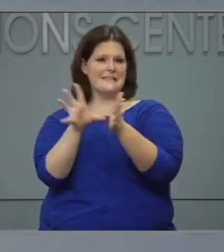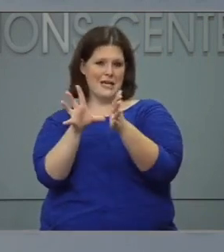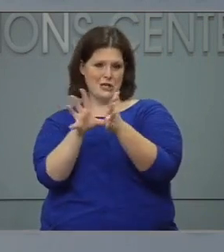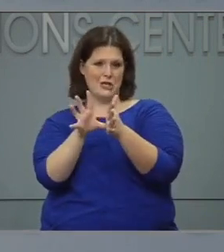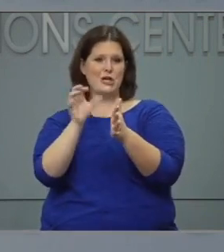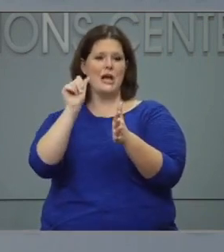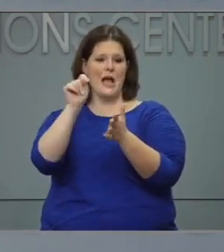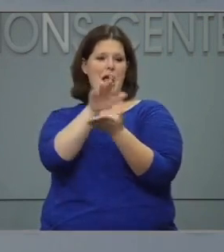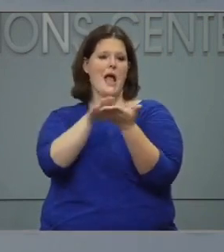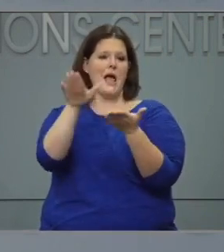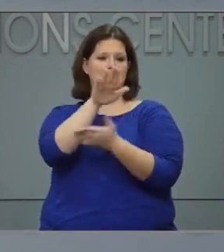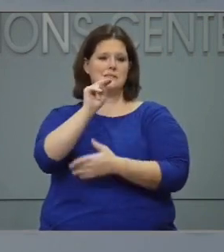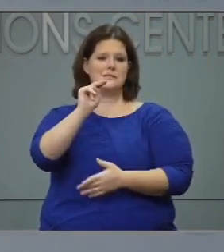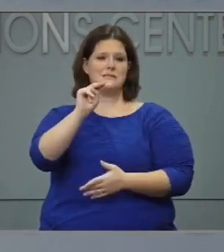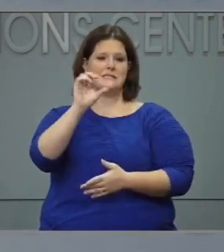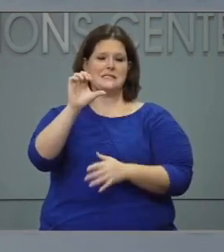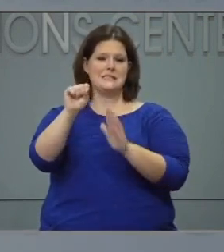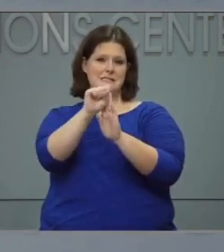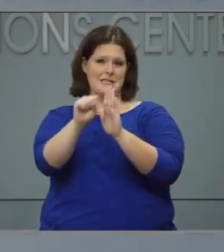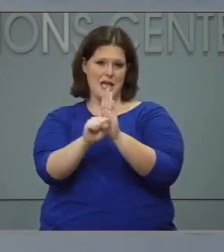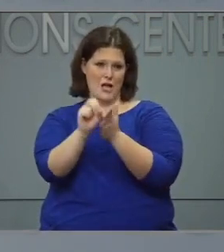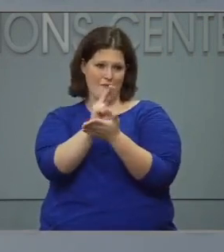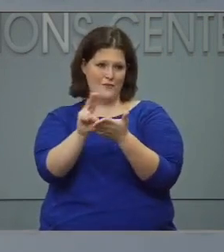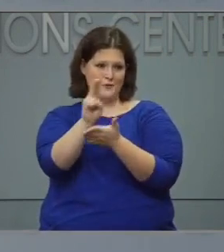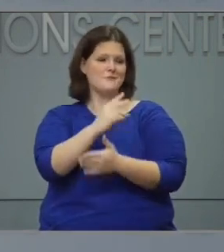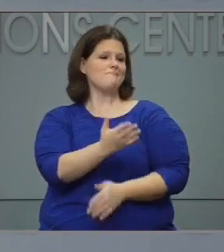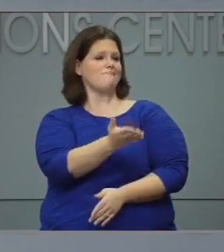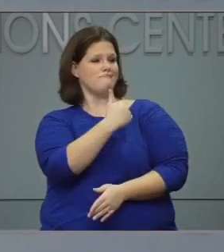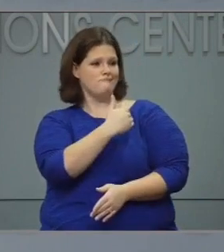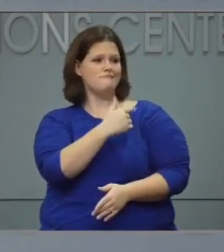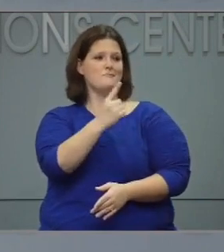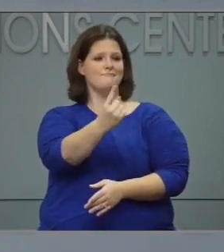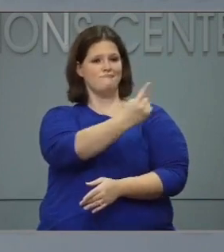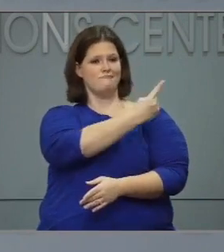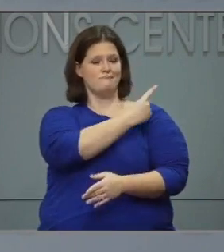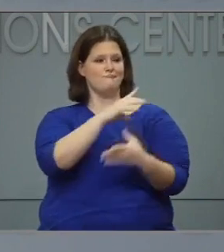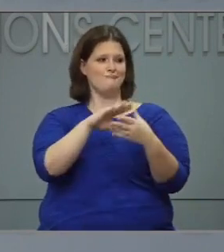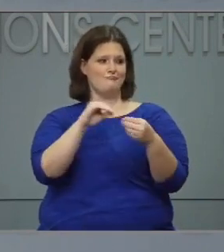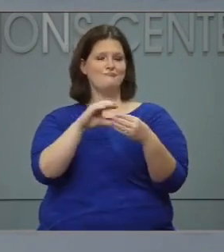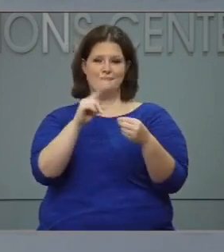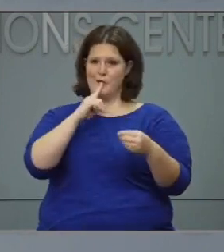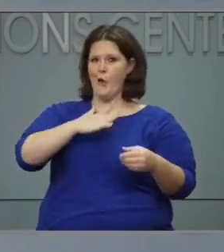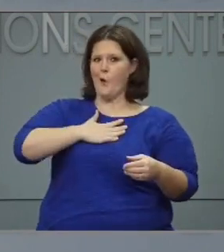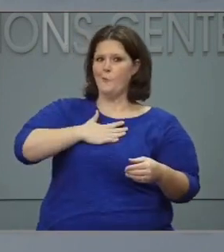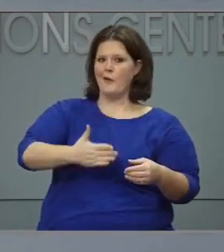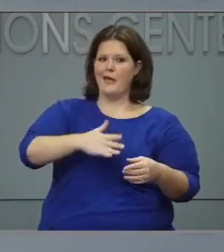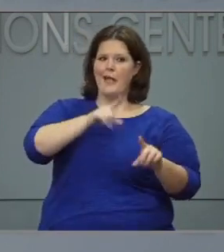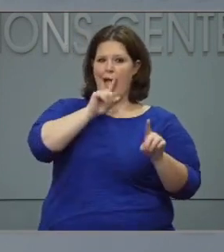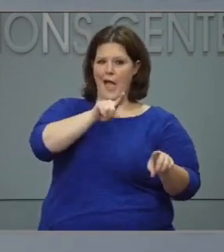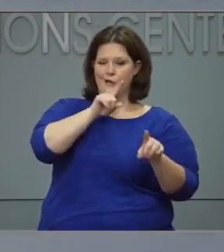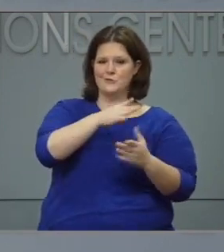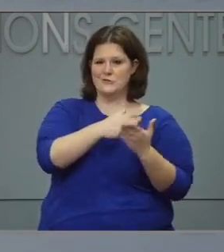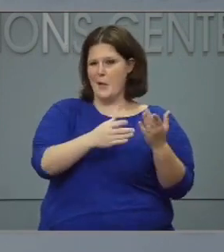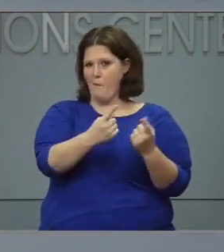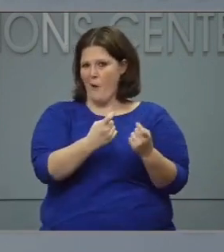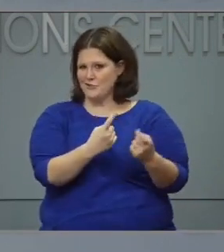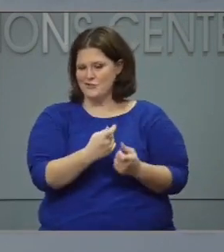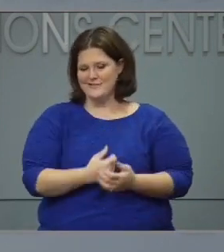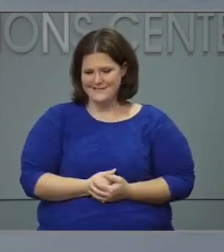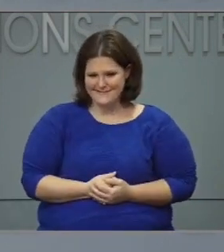I'd like to ask you to come up and join us and she's been she's told us she's willing to answer a couple of questions for us.